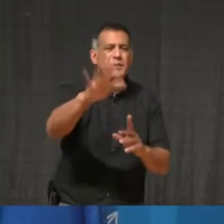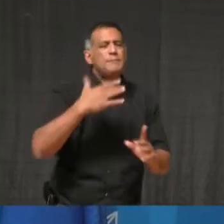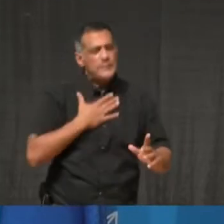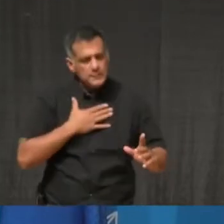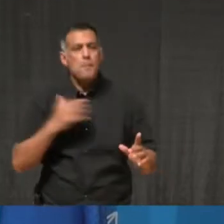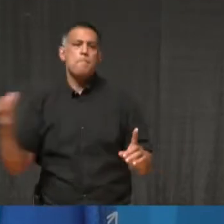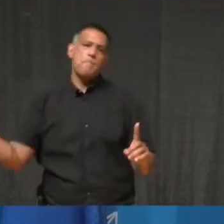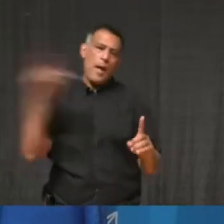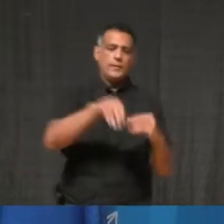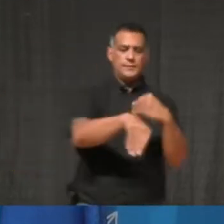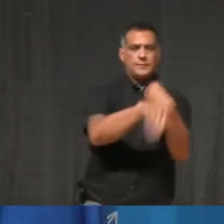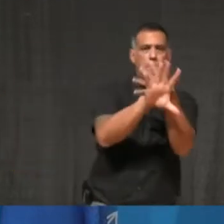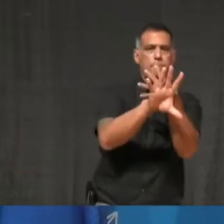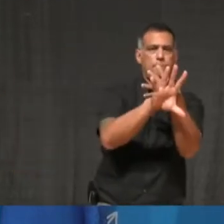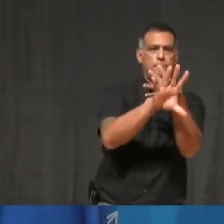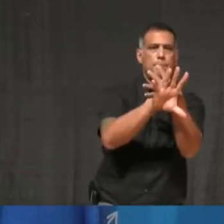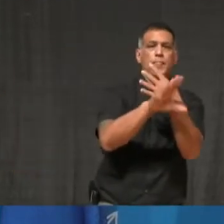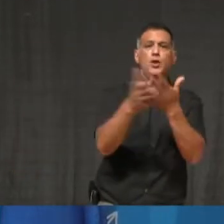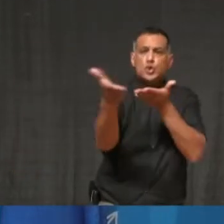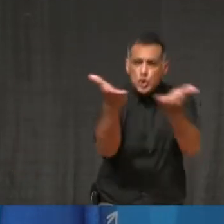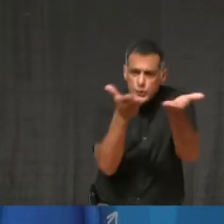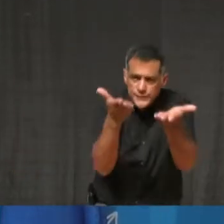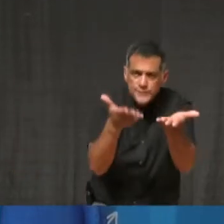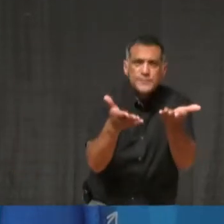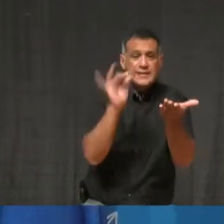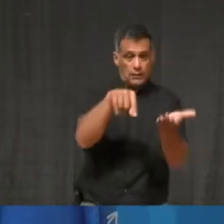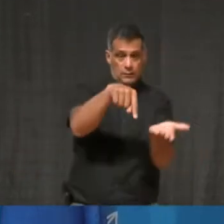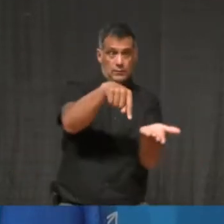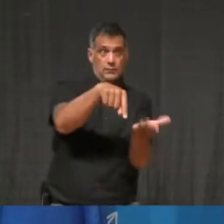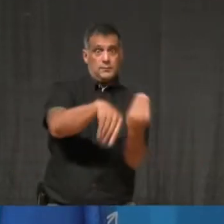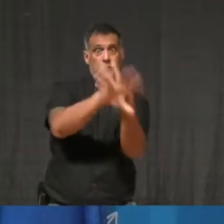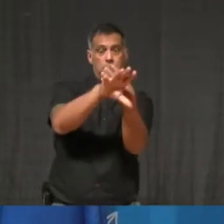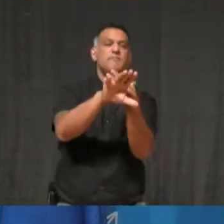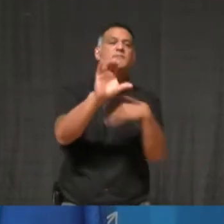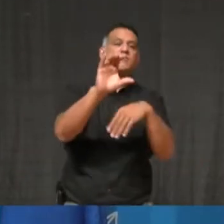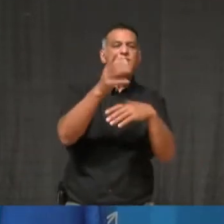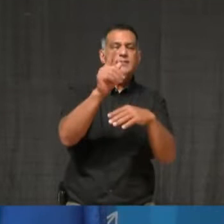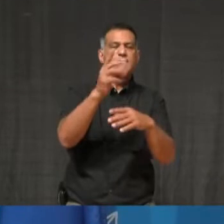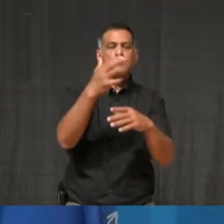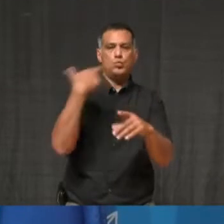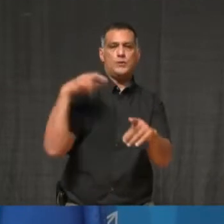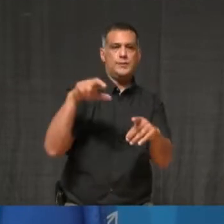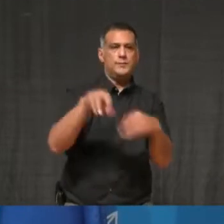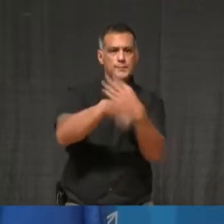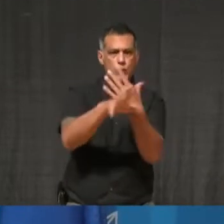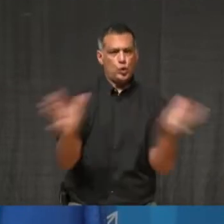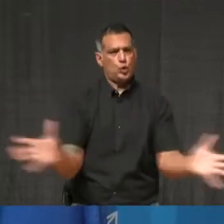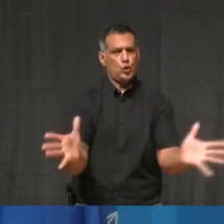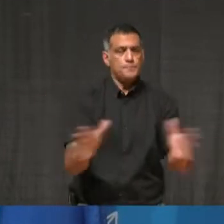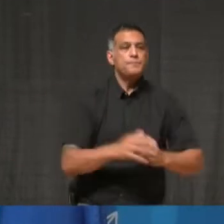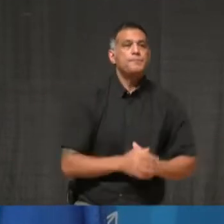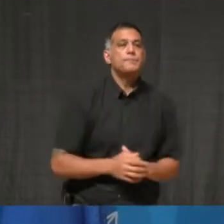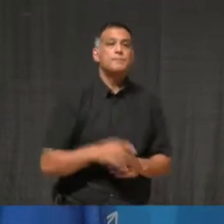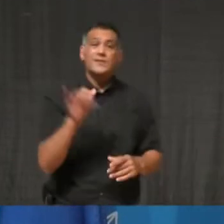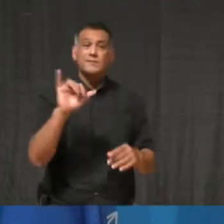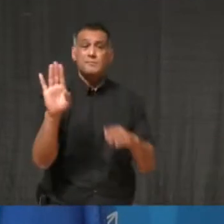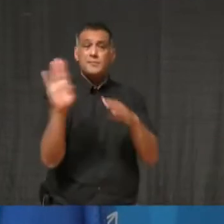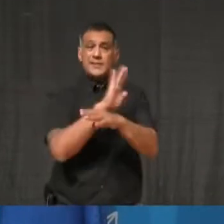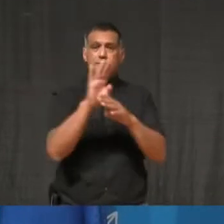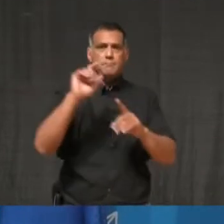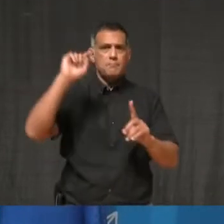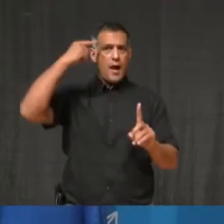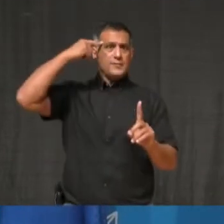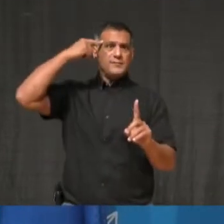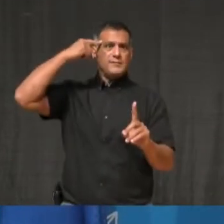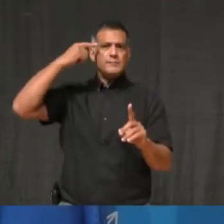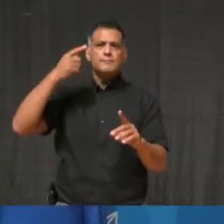Thank you to the employers, who are also doing everything possible to keep your employees safe. But for those who aren't, I am calling on